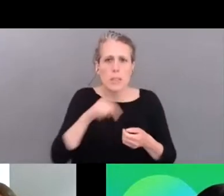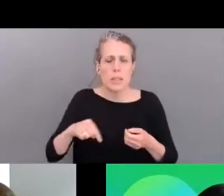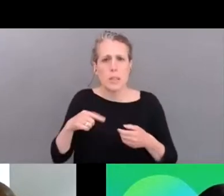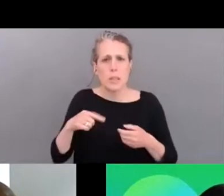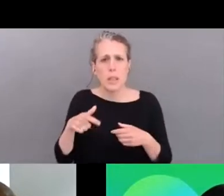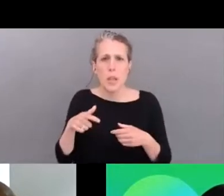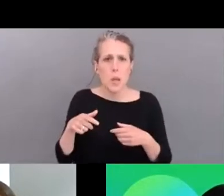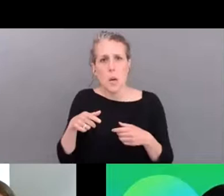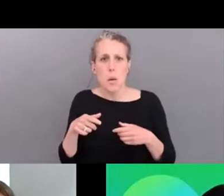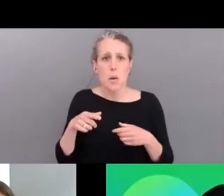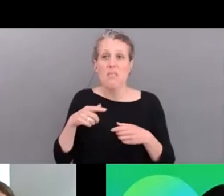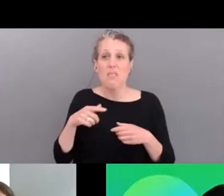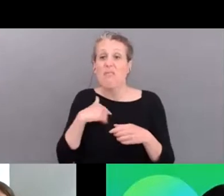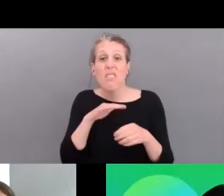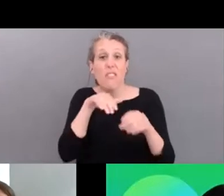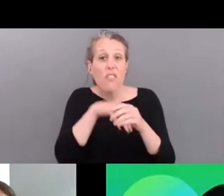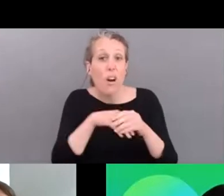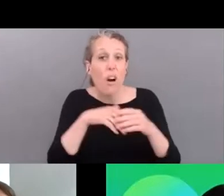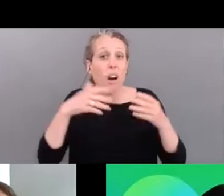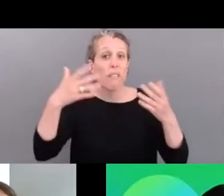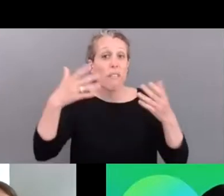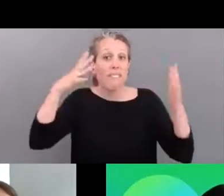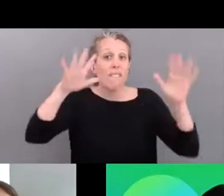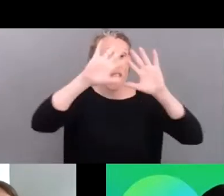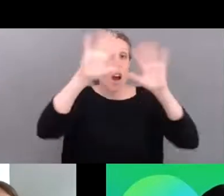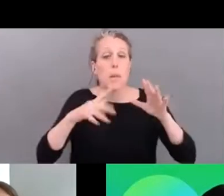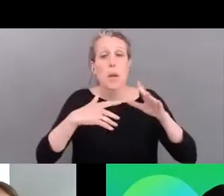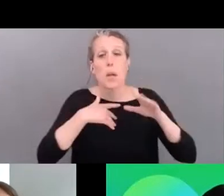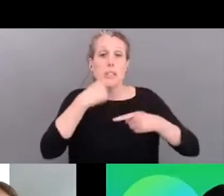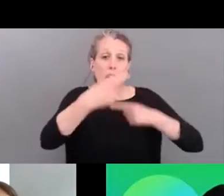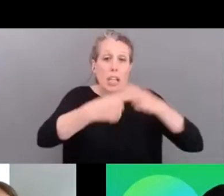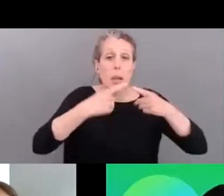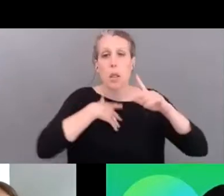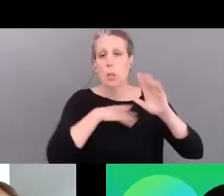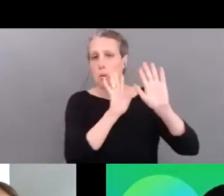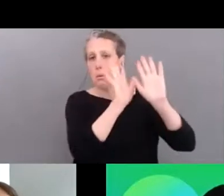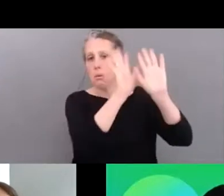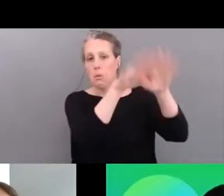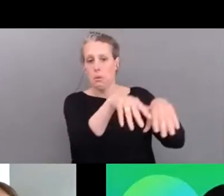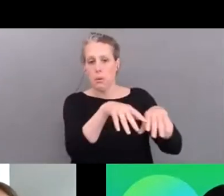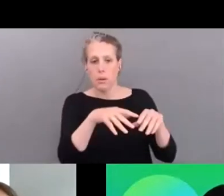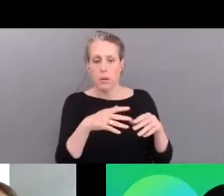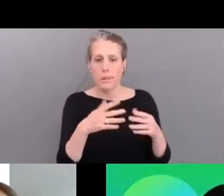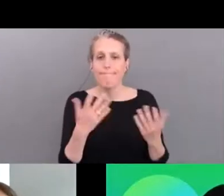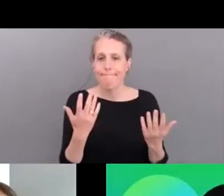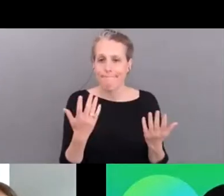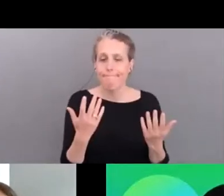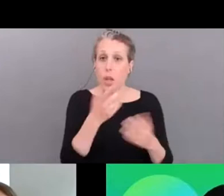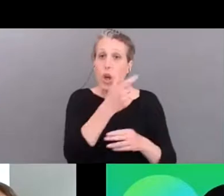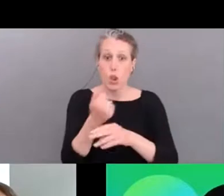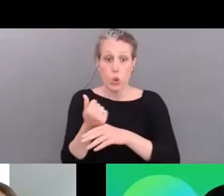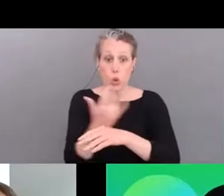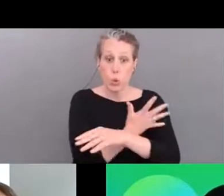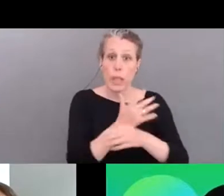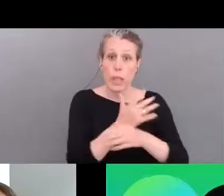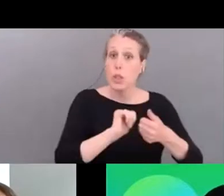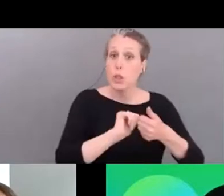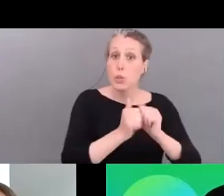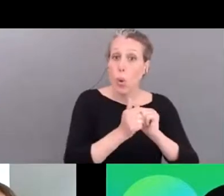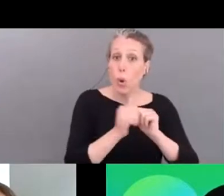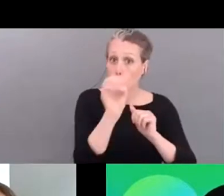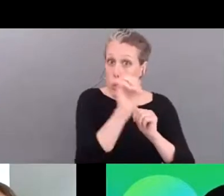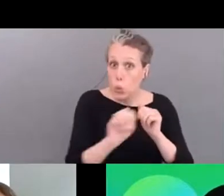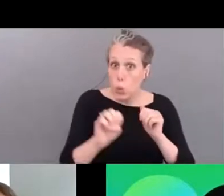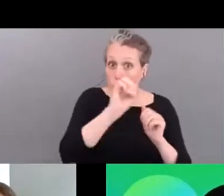bit to be involved in the in this idea of sustainability um also the green sports europe project is also